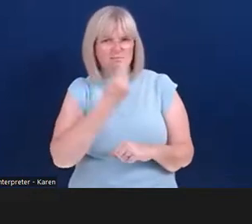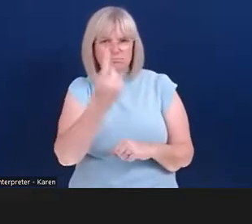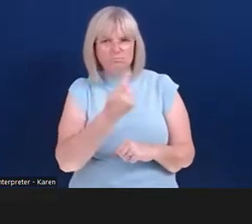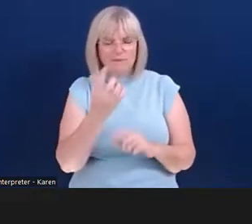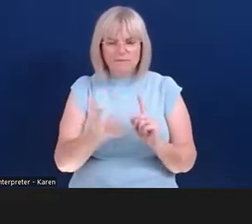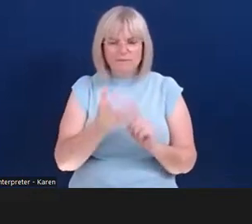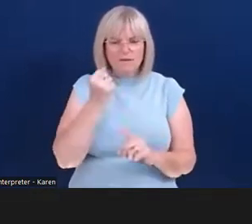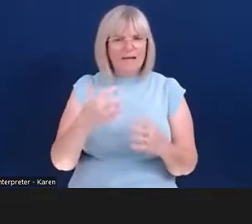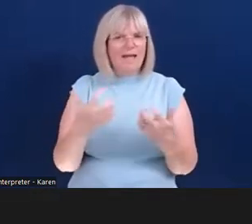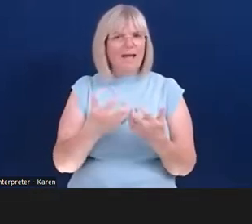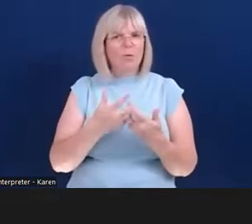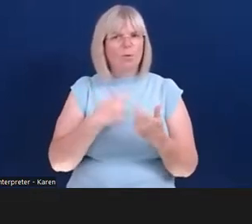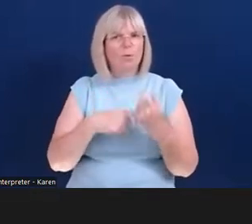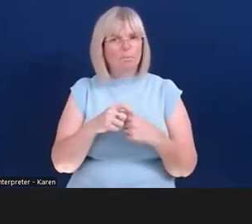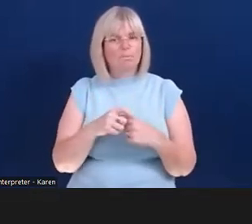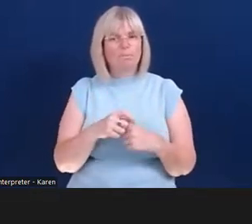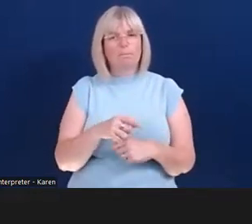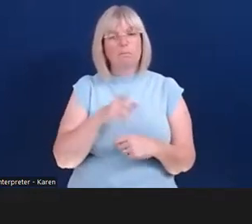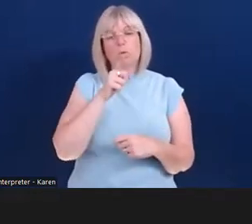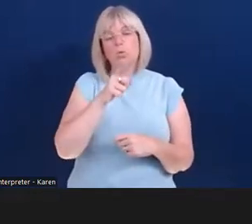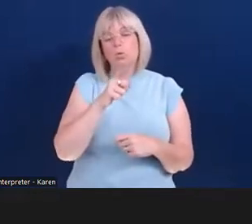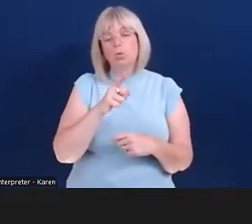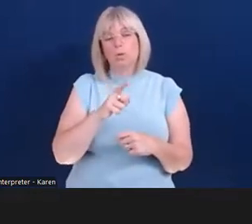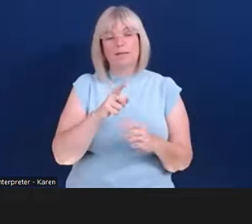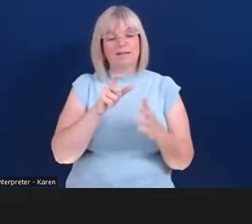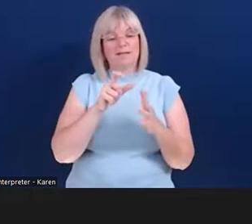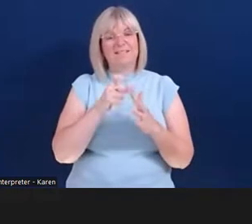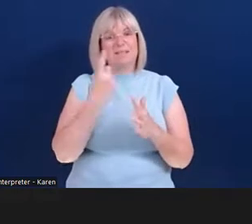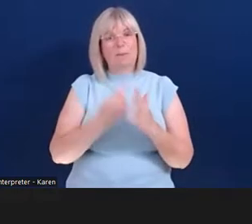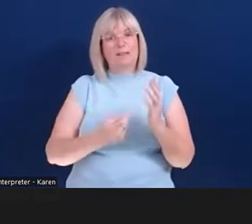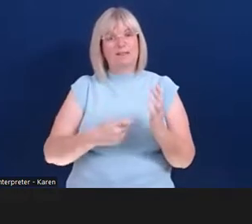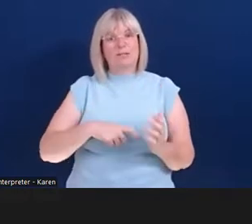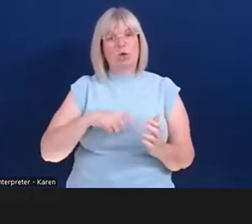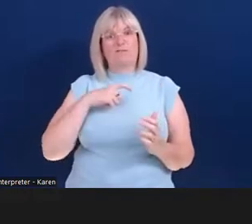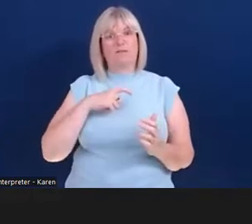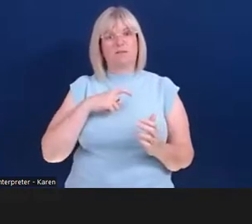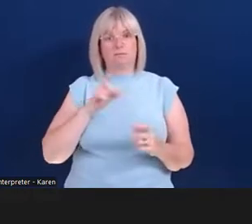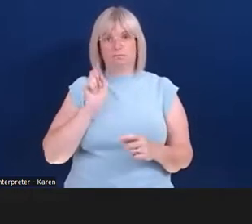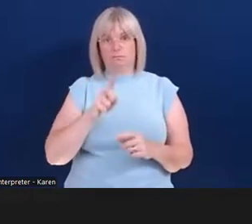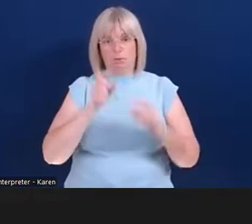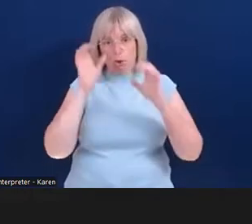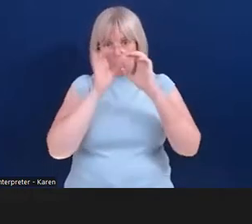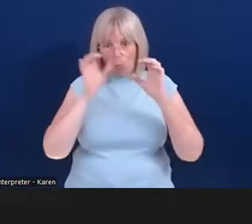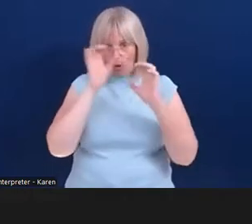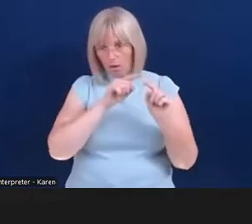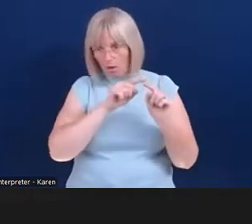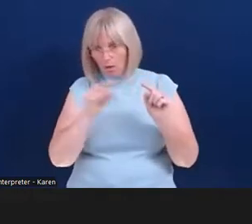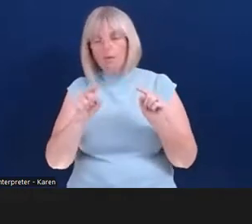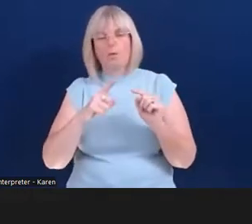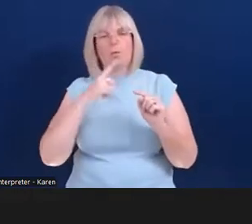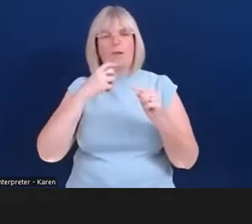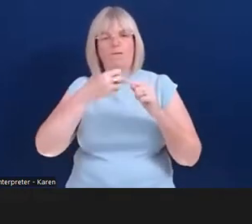if you Google Disability Confident, you will find out all the government links, your local job centre links, etc.